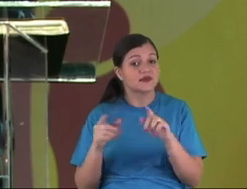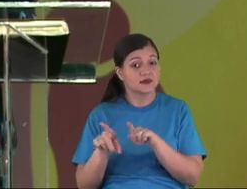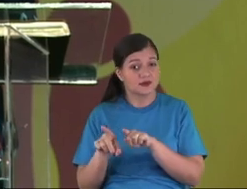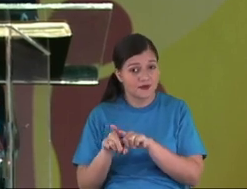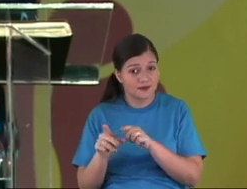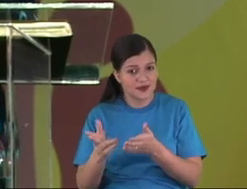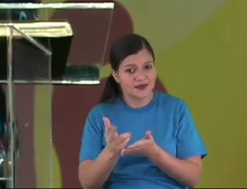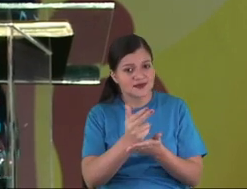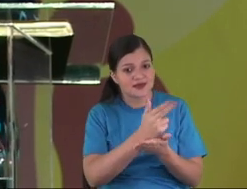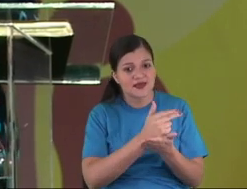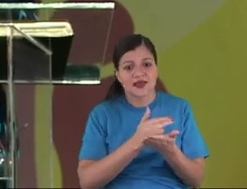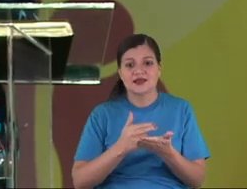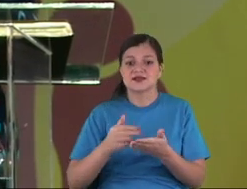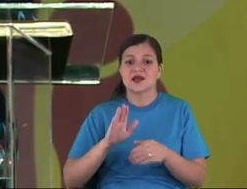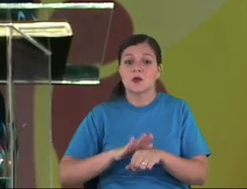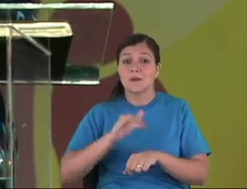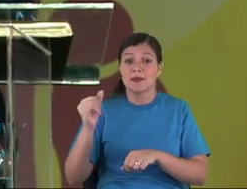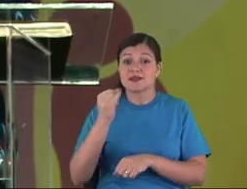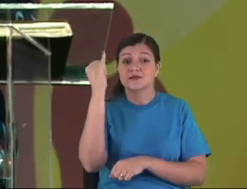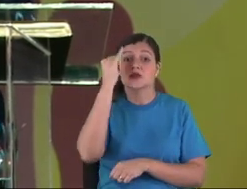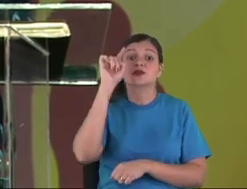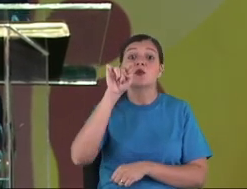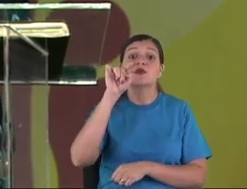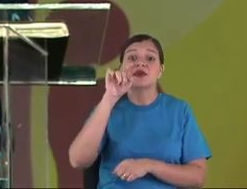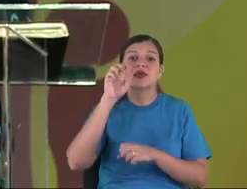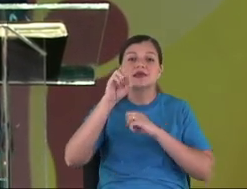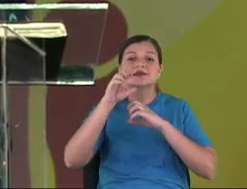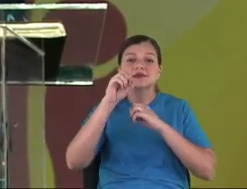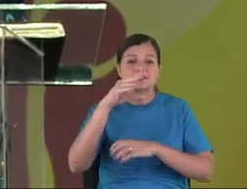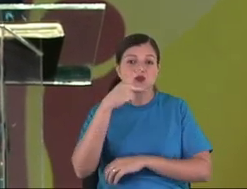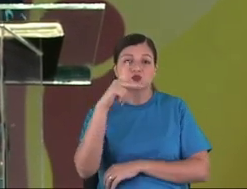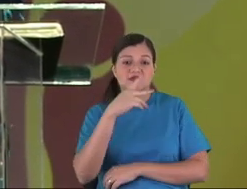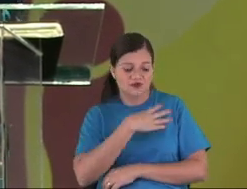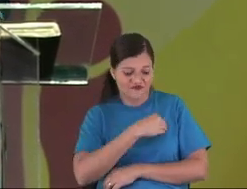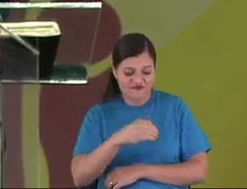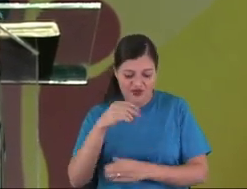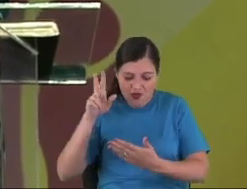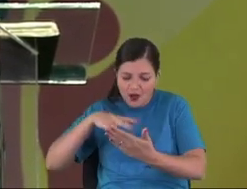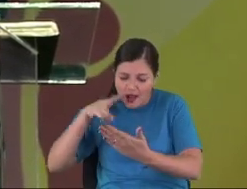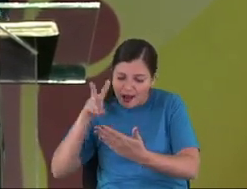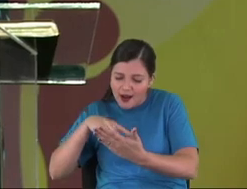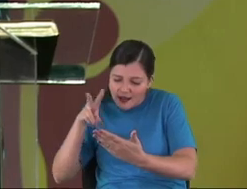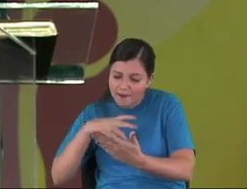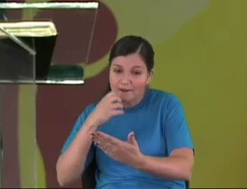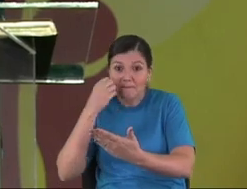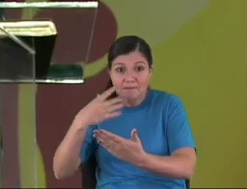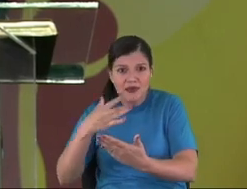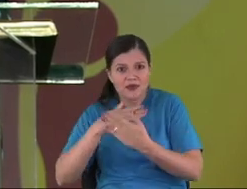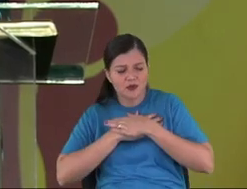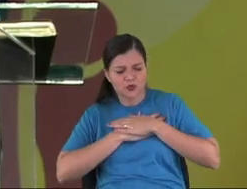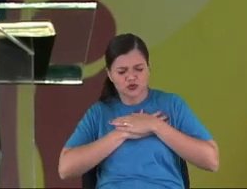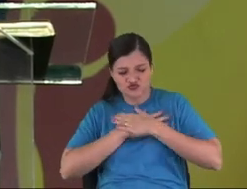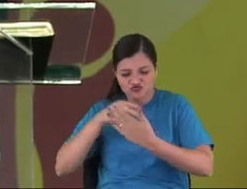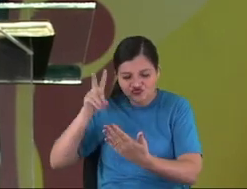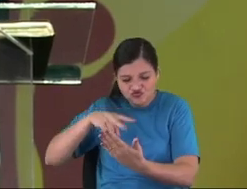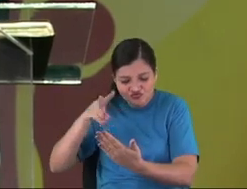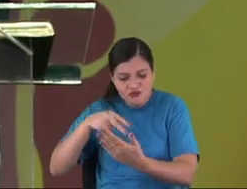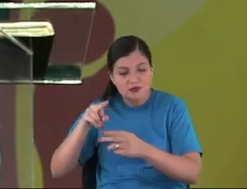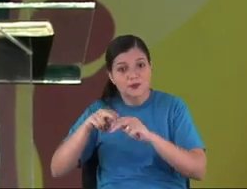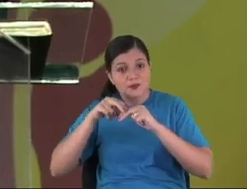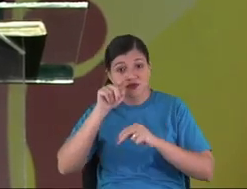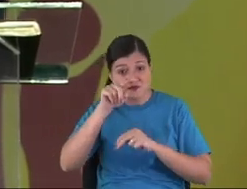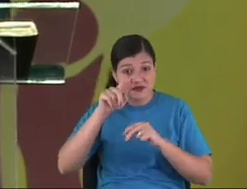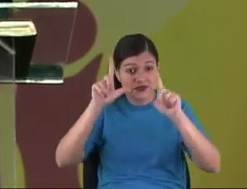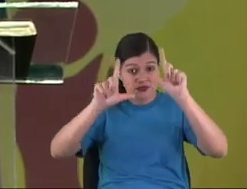of the educational art. Teach your kids to read, to like your reading.